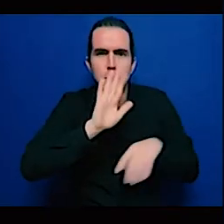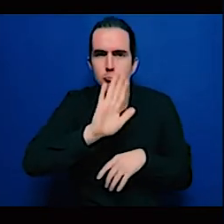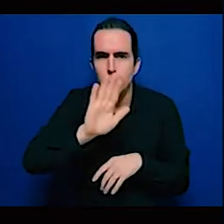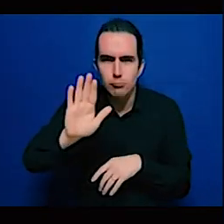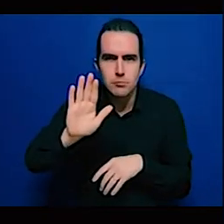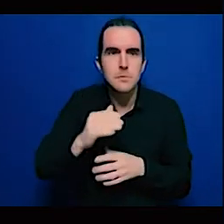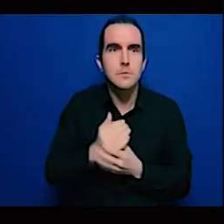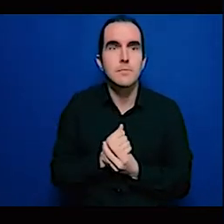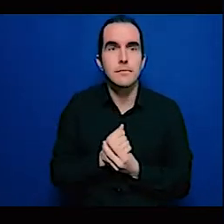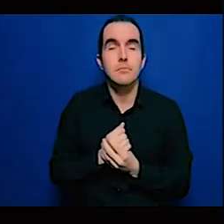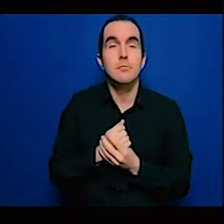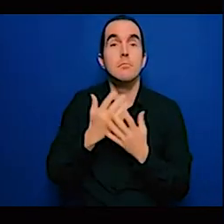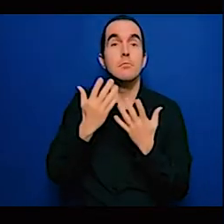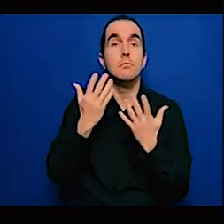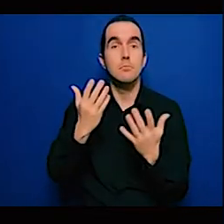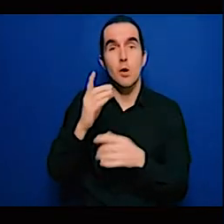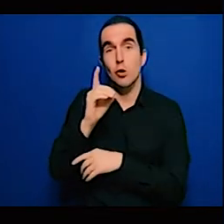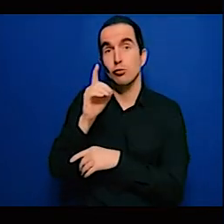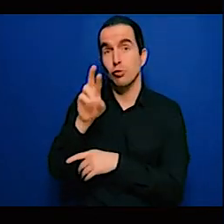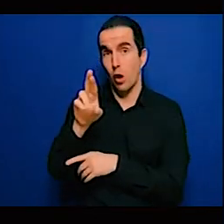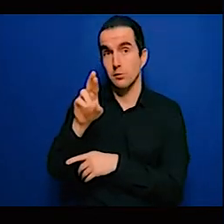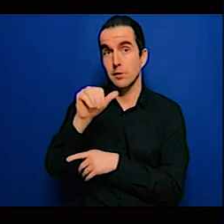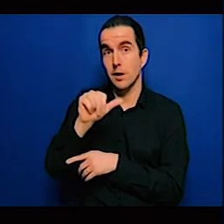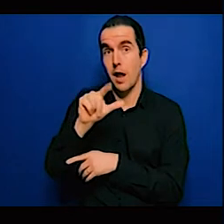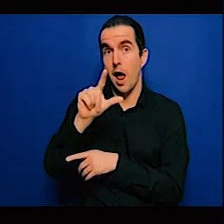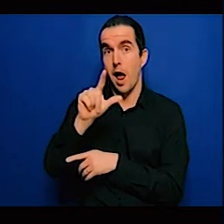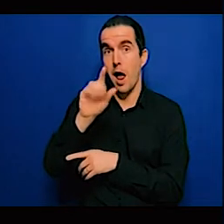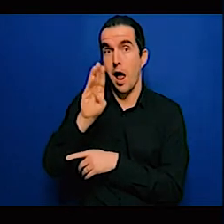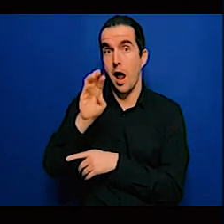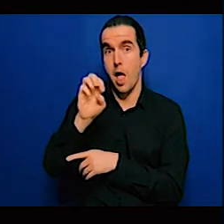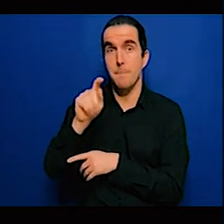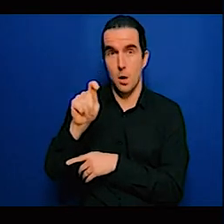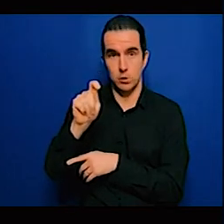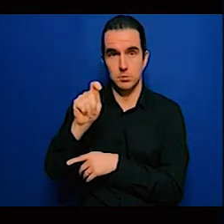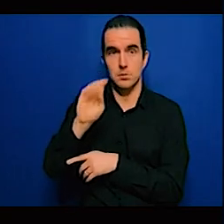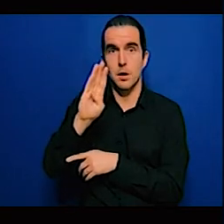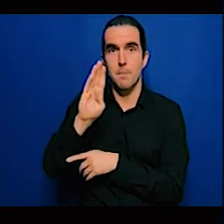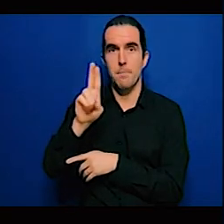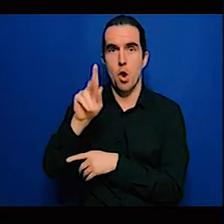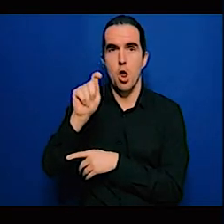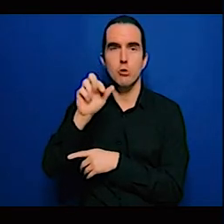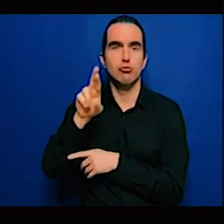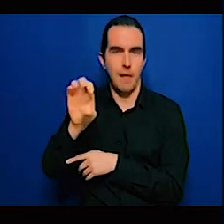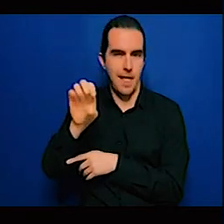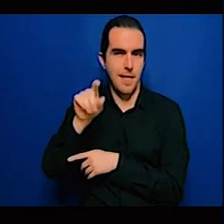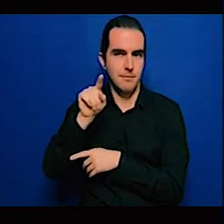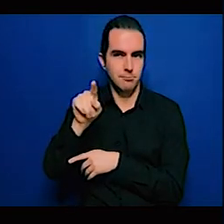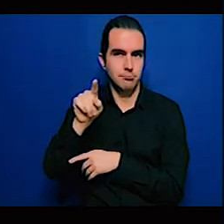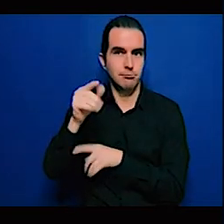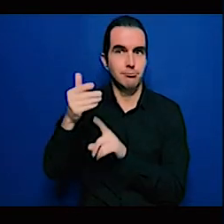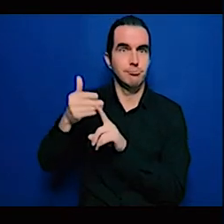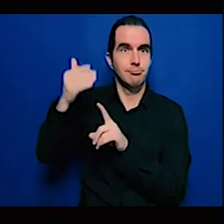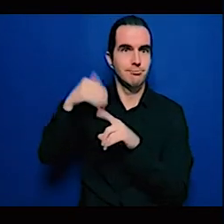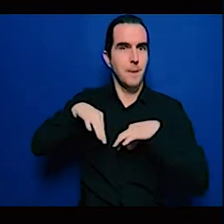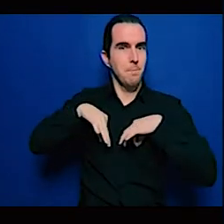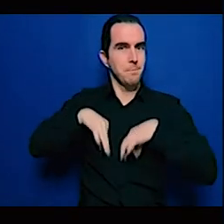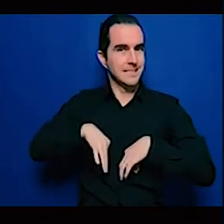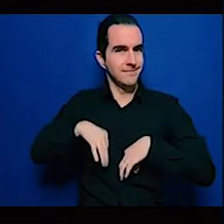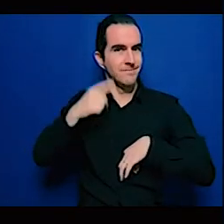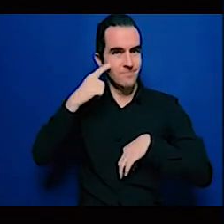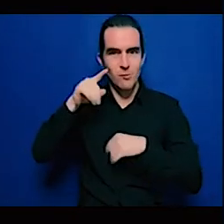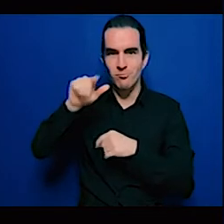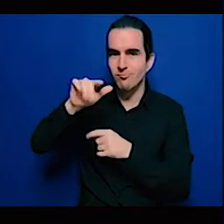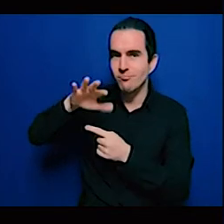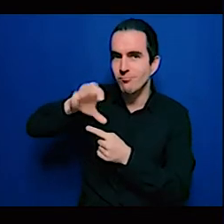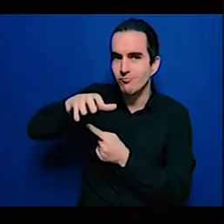and Communications for the Republic of Rwanda. We have Mr. Alkali Kondi, an economist and an expert in